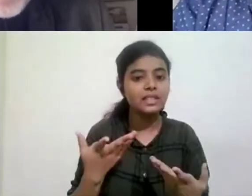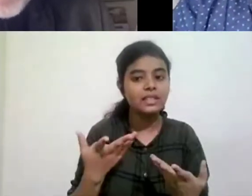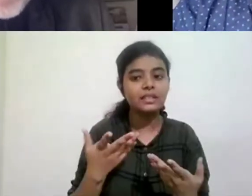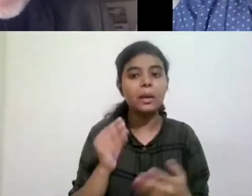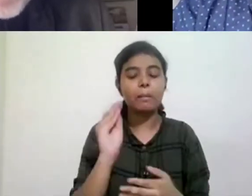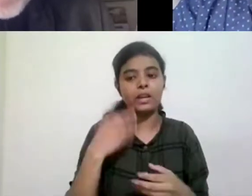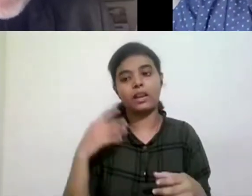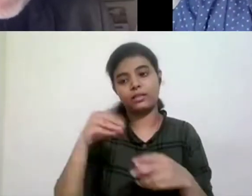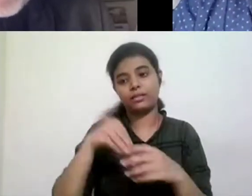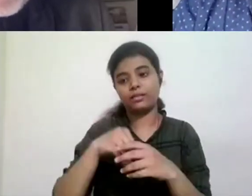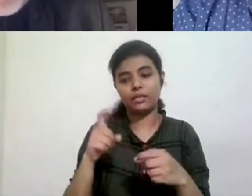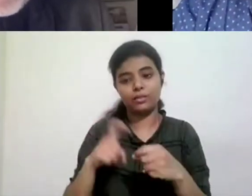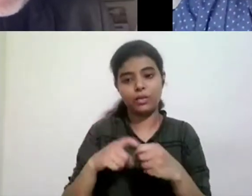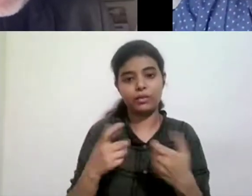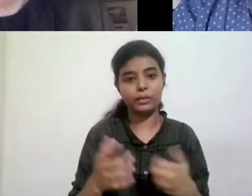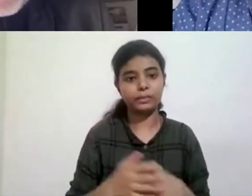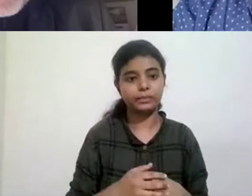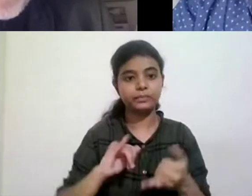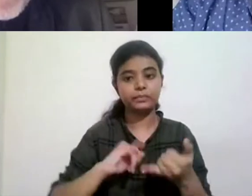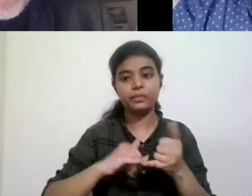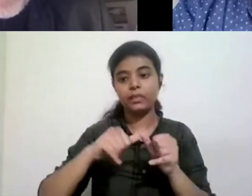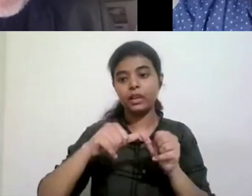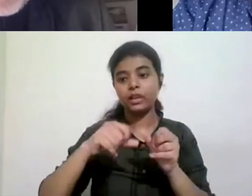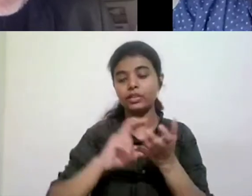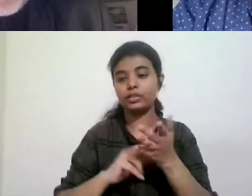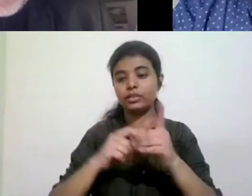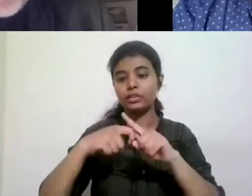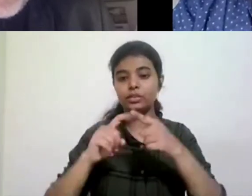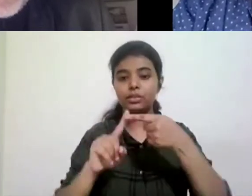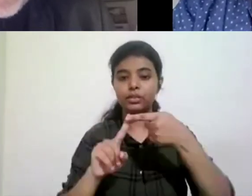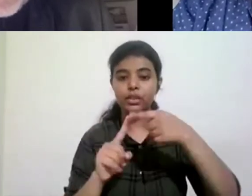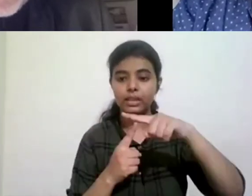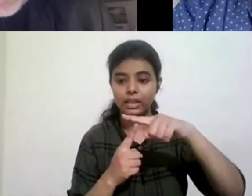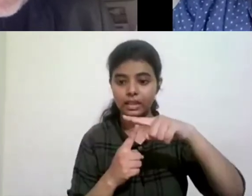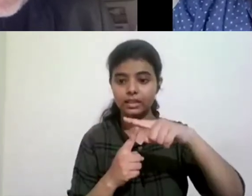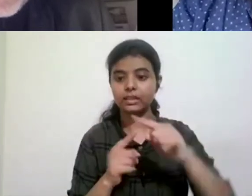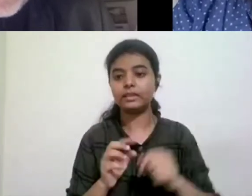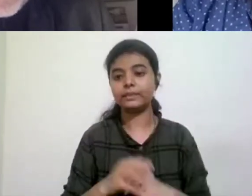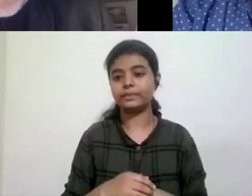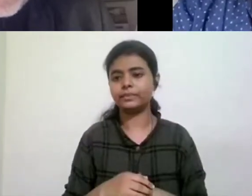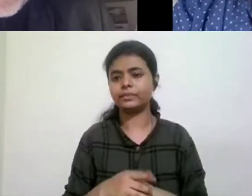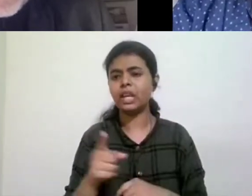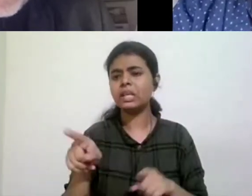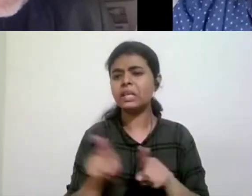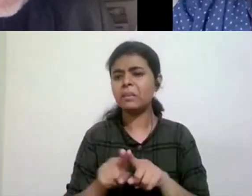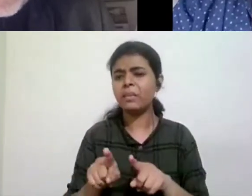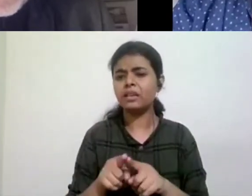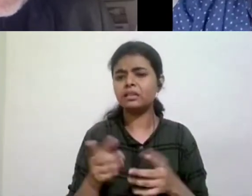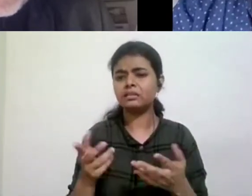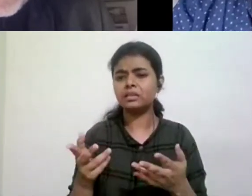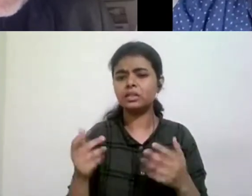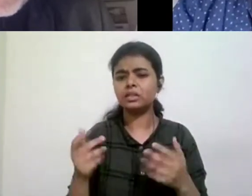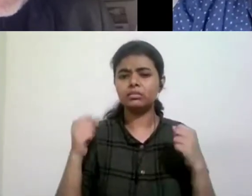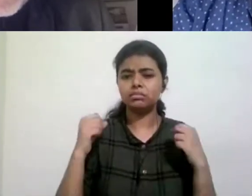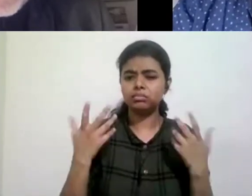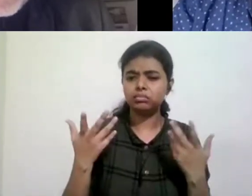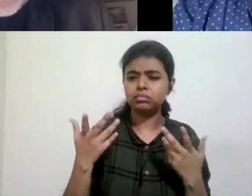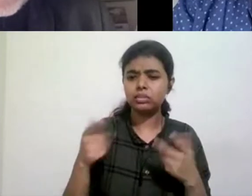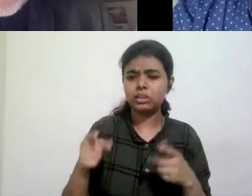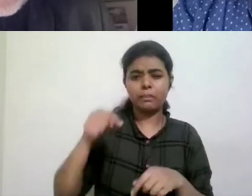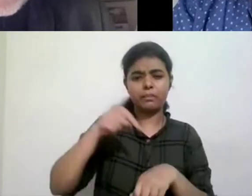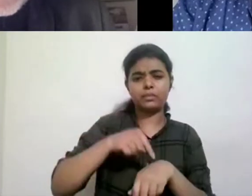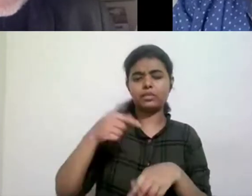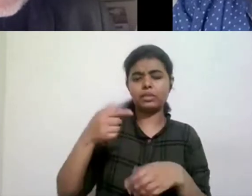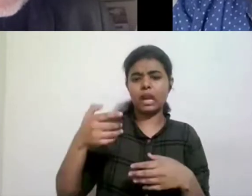Uh, thank you. Sanket asks, I want to understand how the fashion of norm takes place in contemporary times